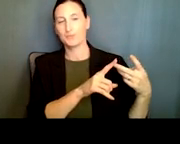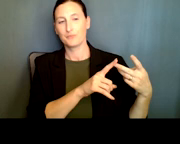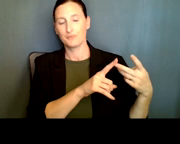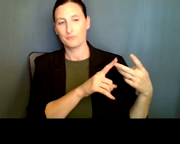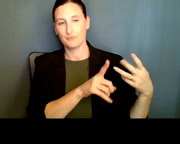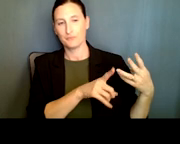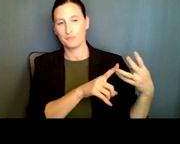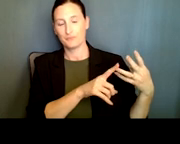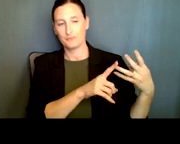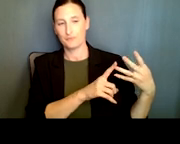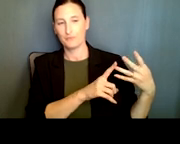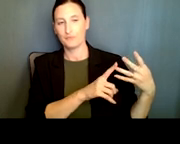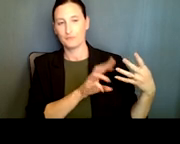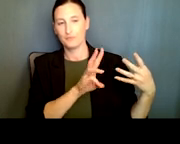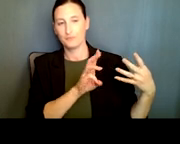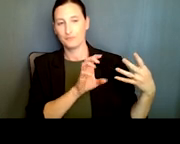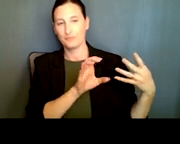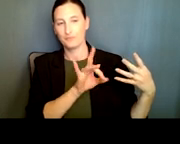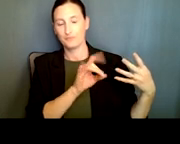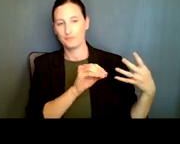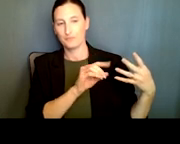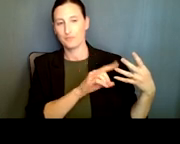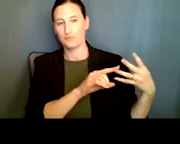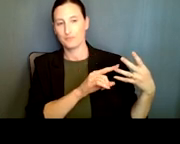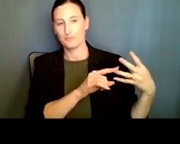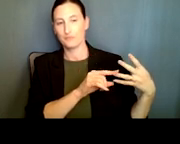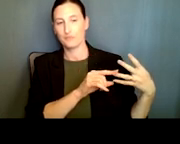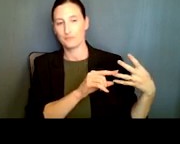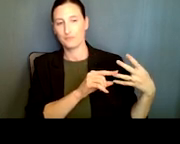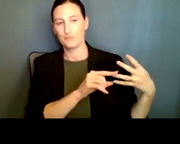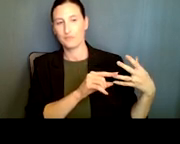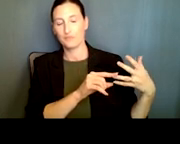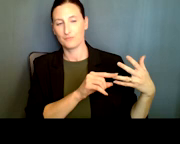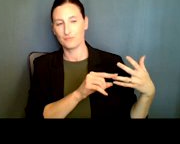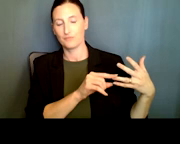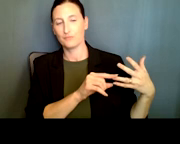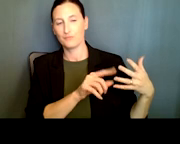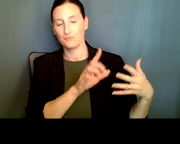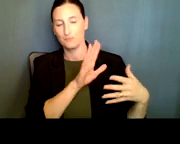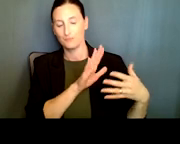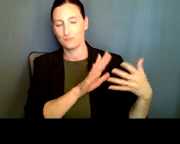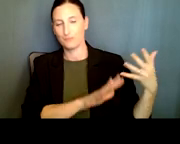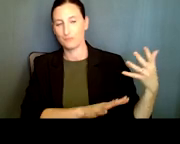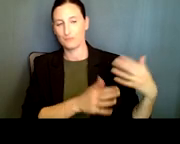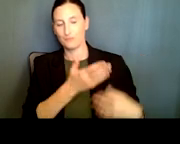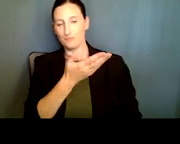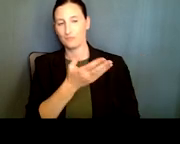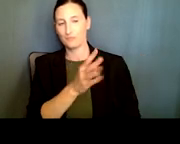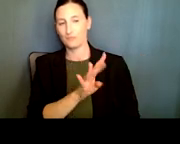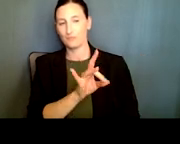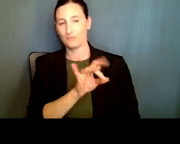There are over, uh, 680 senior personnel involving in this type of institutes, 480